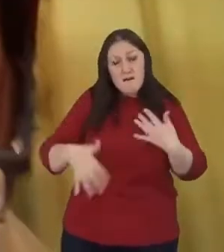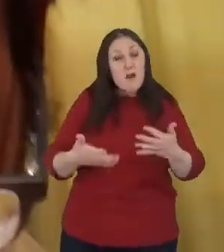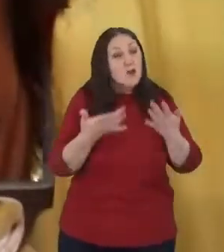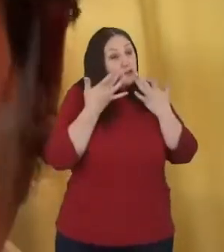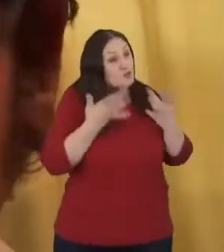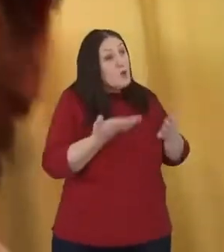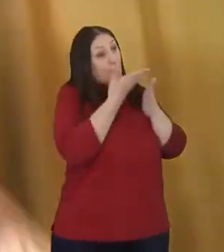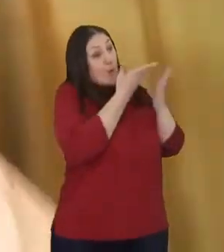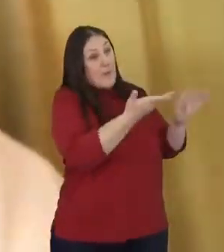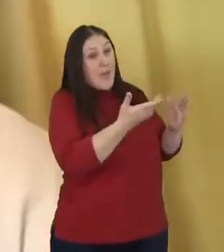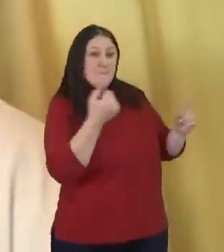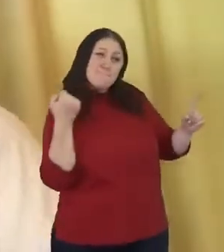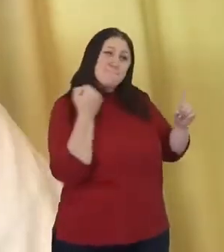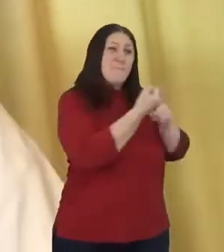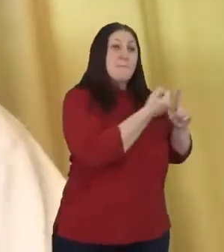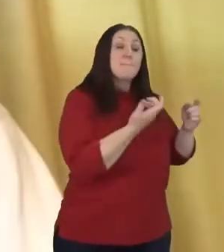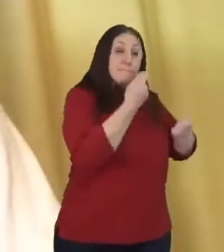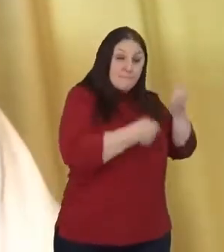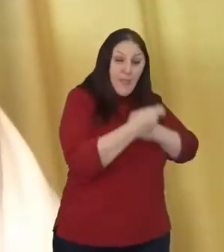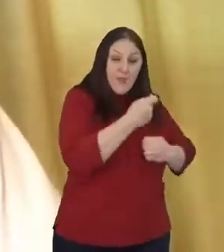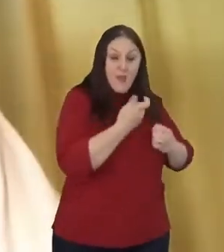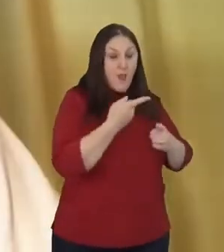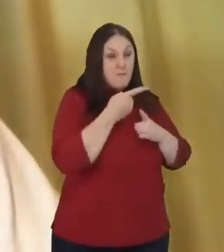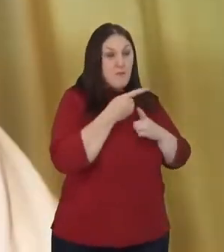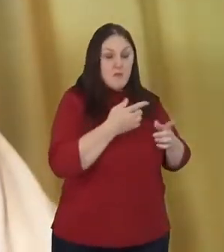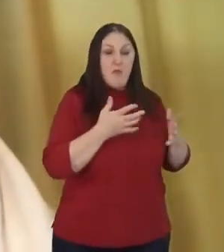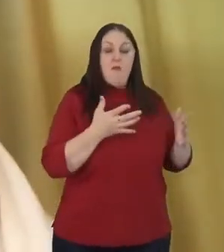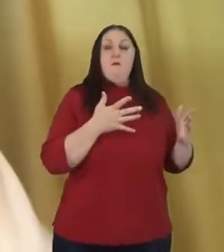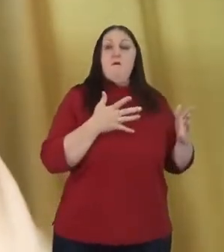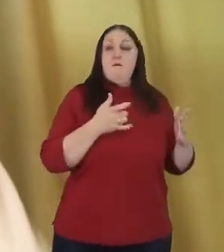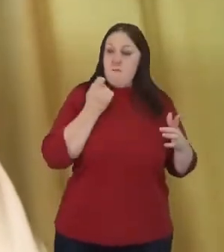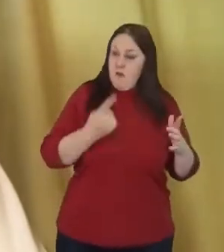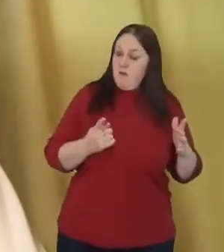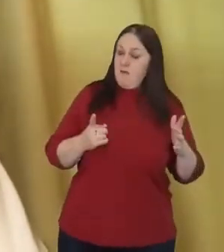um, put a name and a face on the pain.